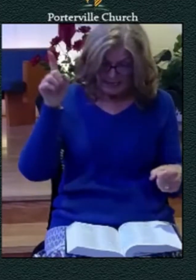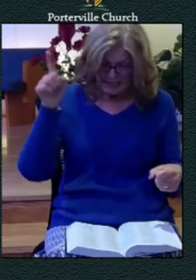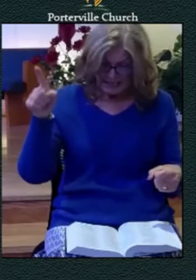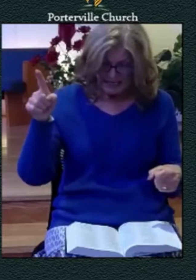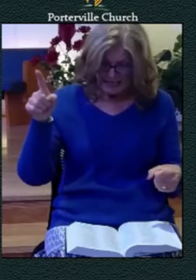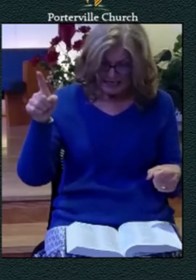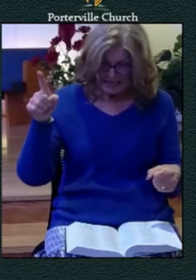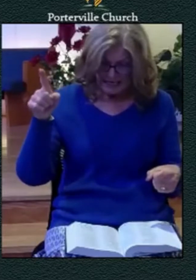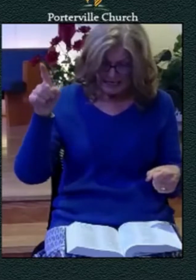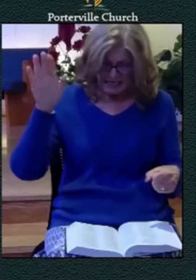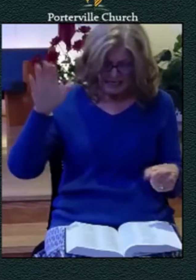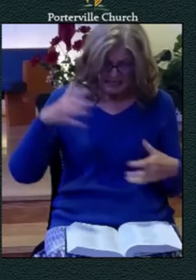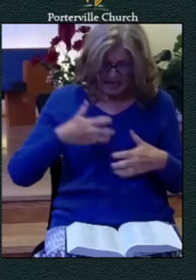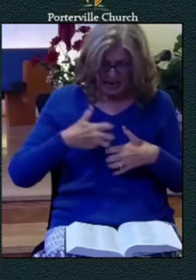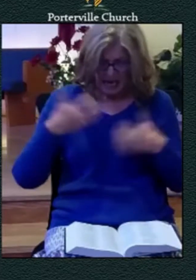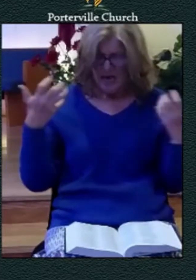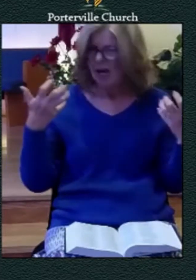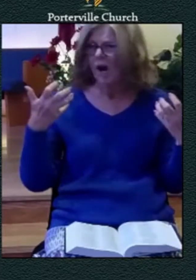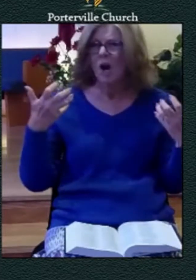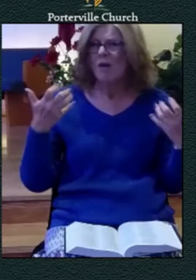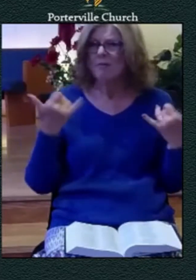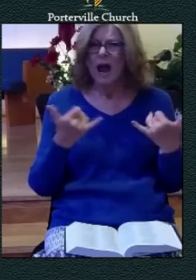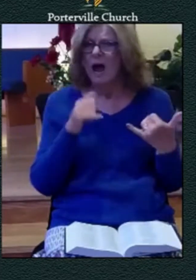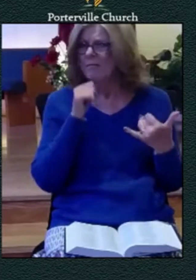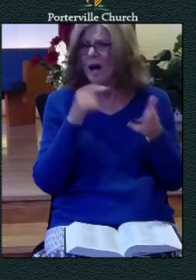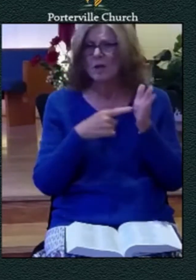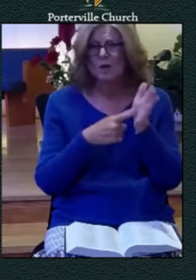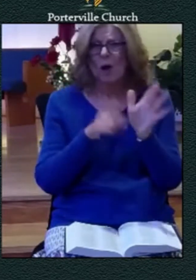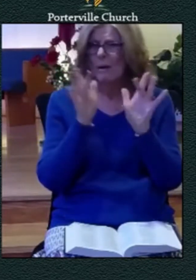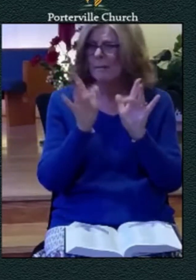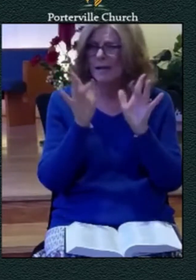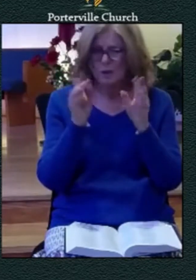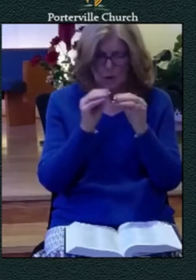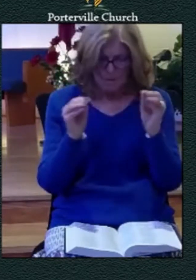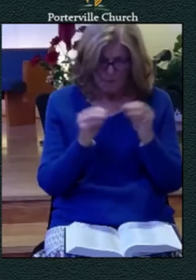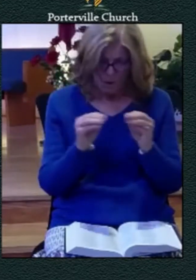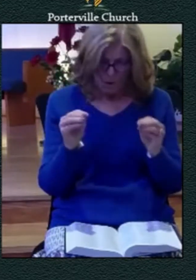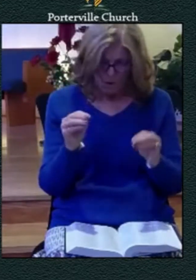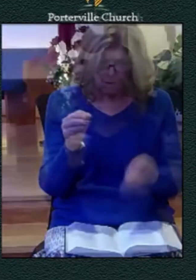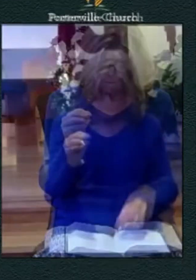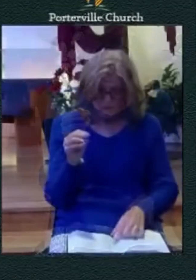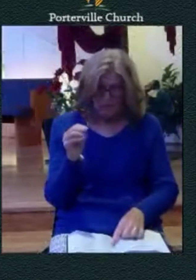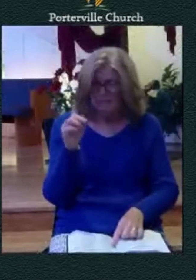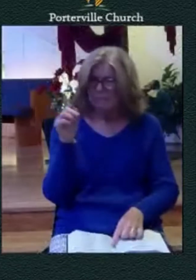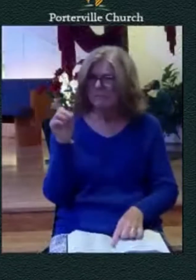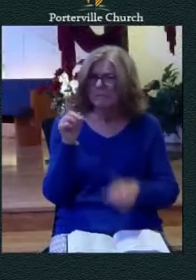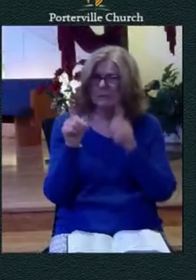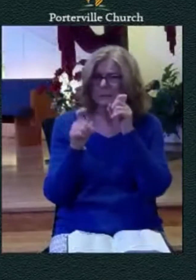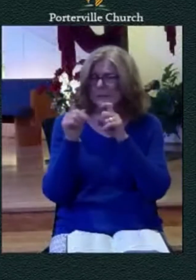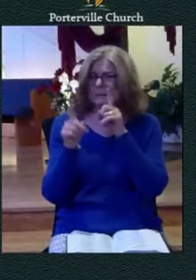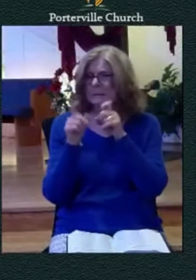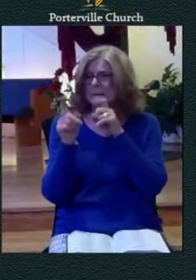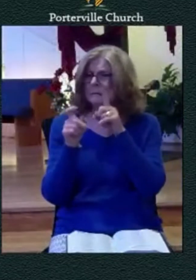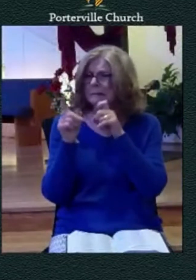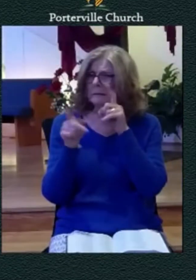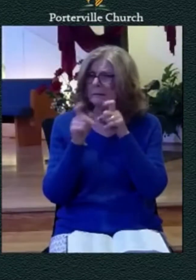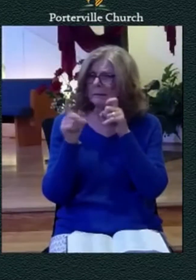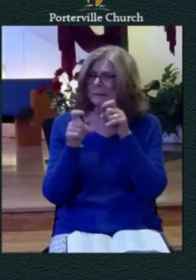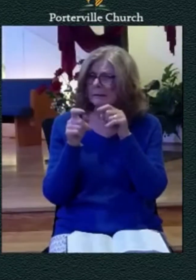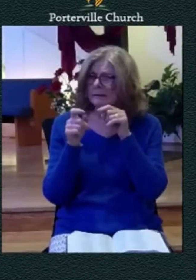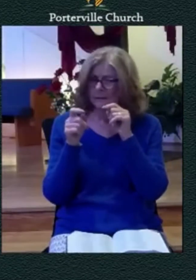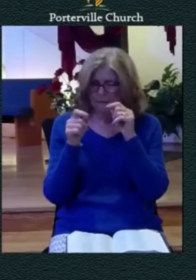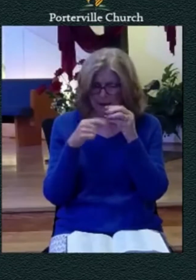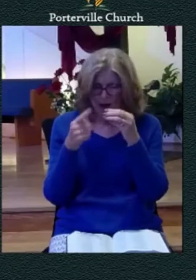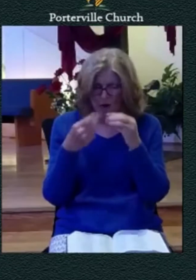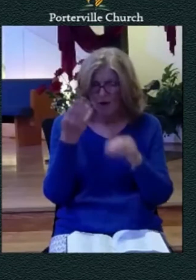his compassion do you see there there's this whole series of questions and they've come to